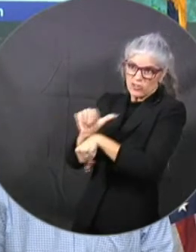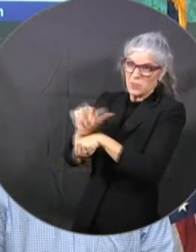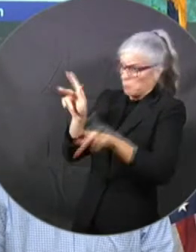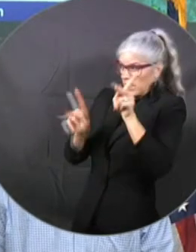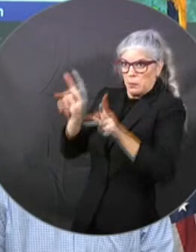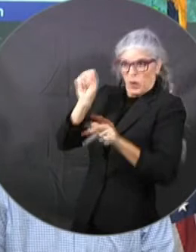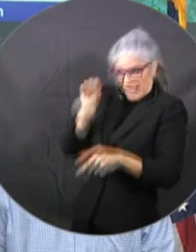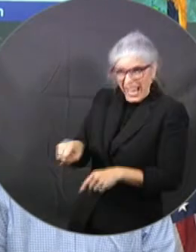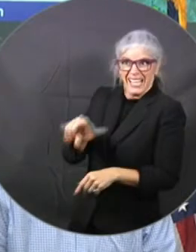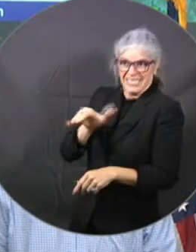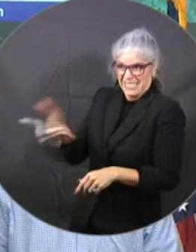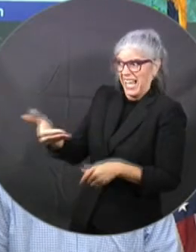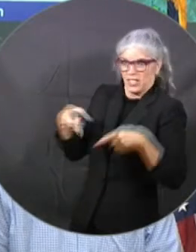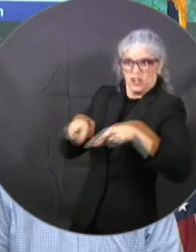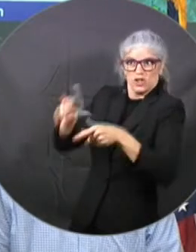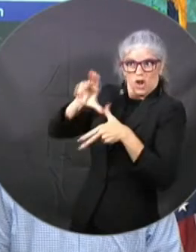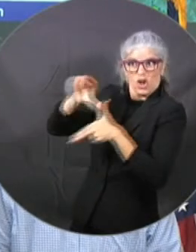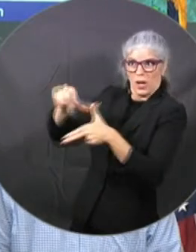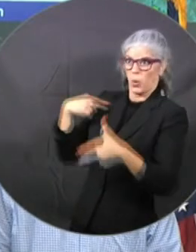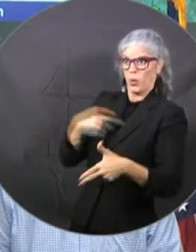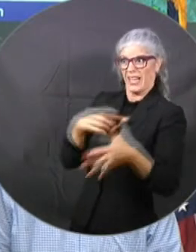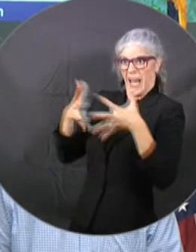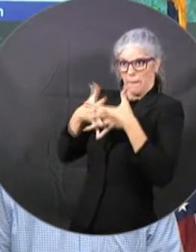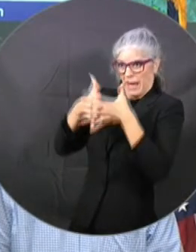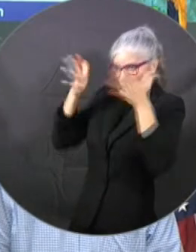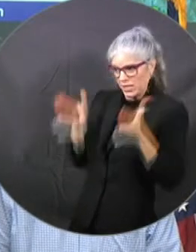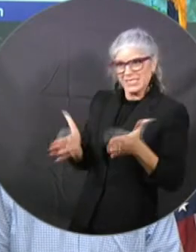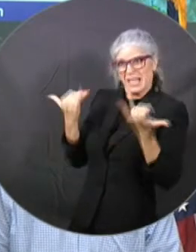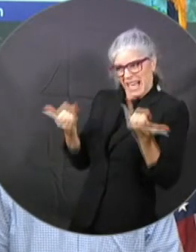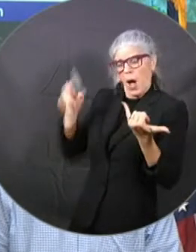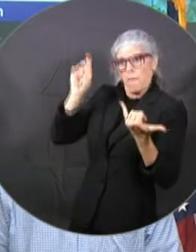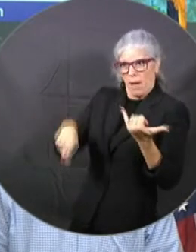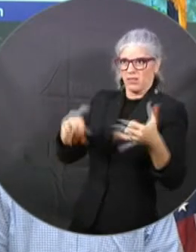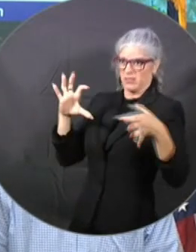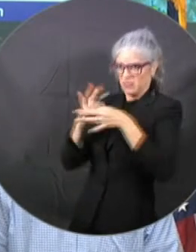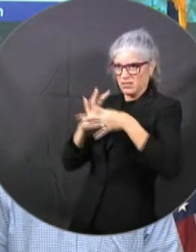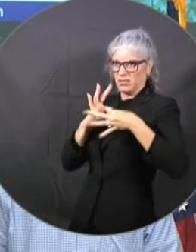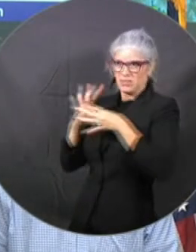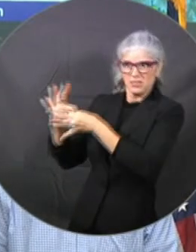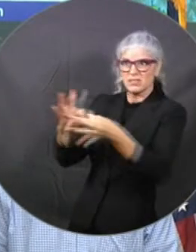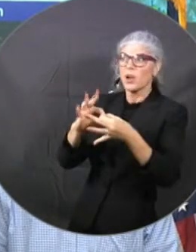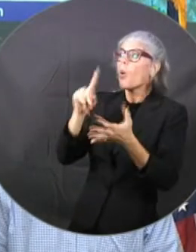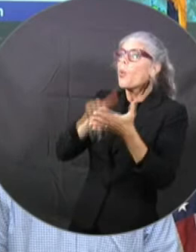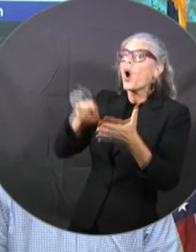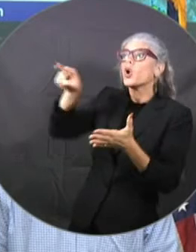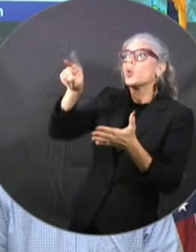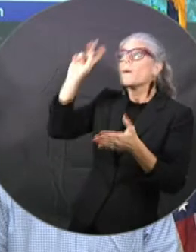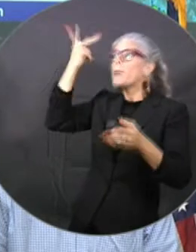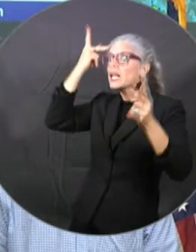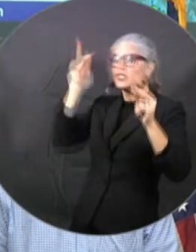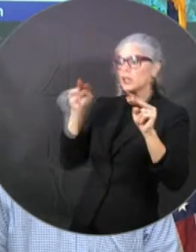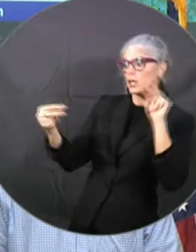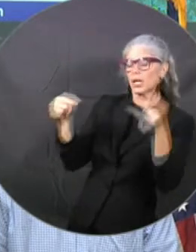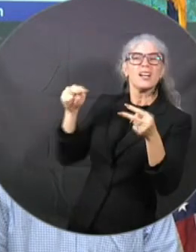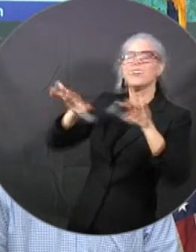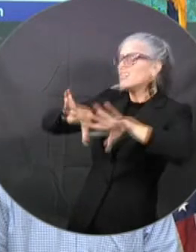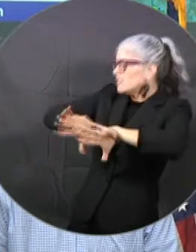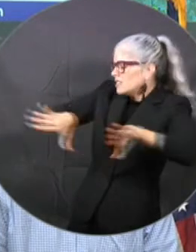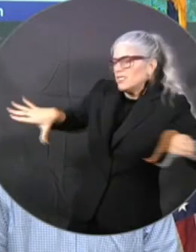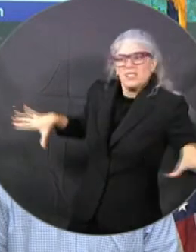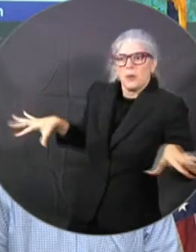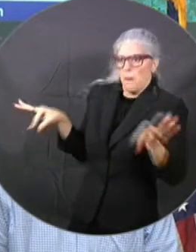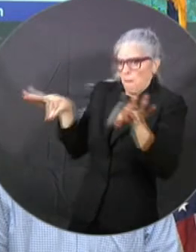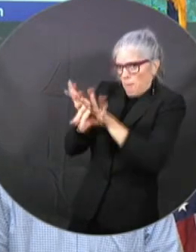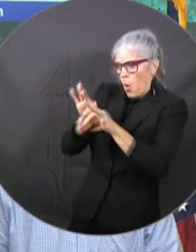together and do what we can to to to to mitigate any damage and to protect people. So that's what I've done on all these